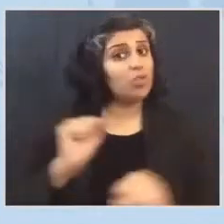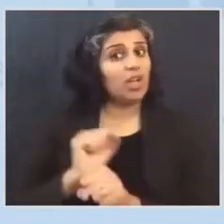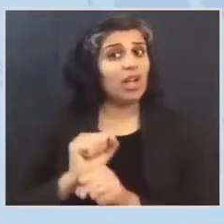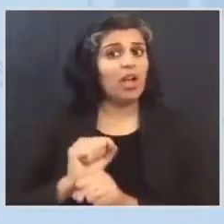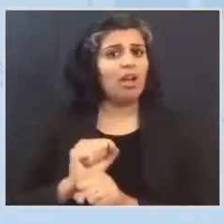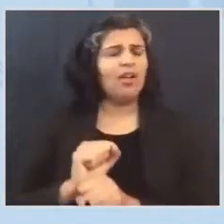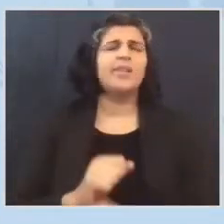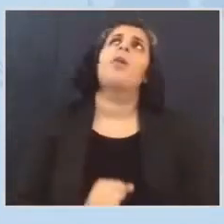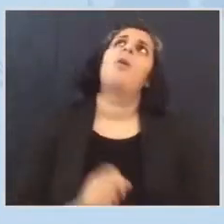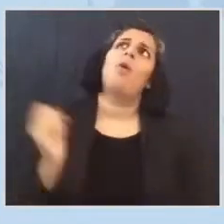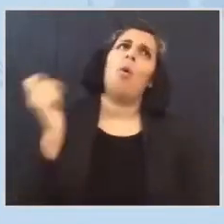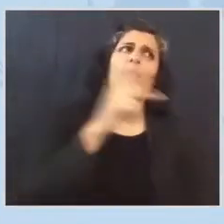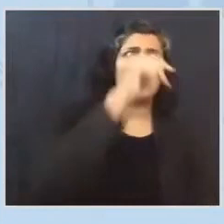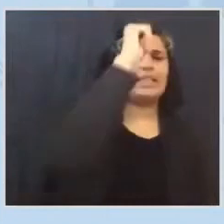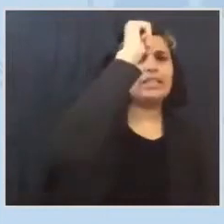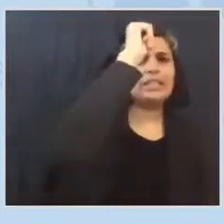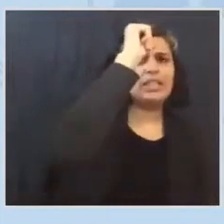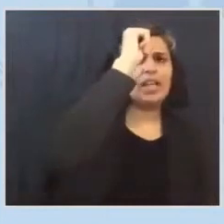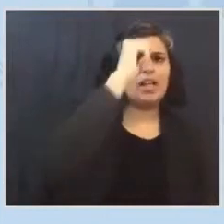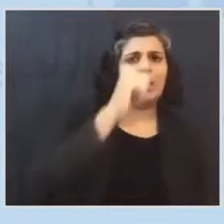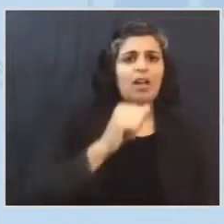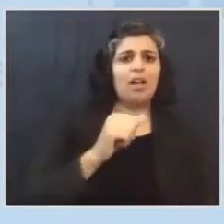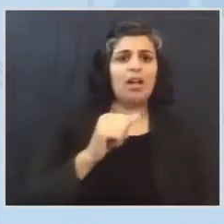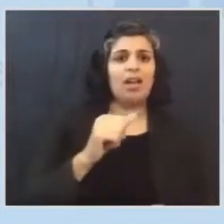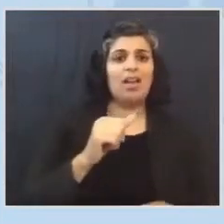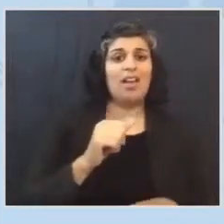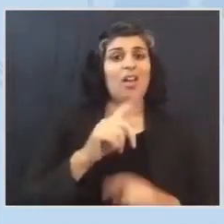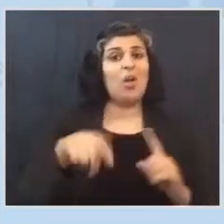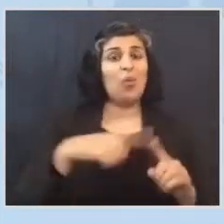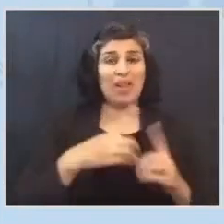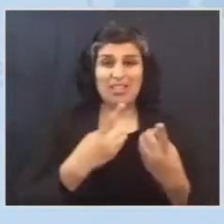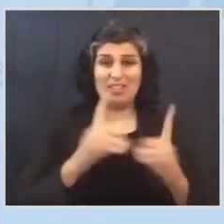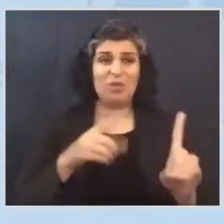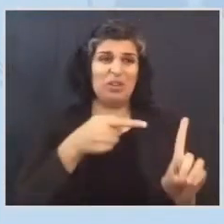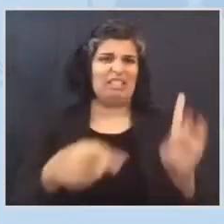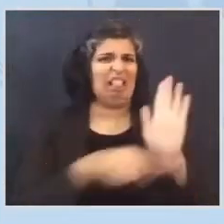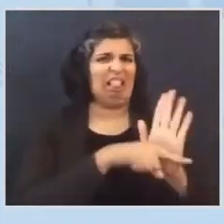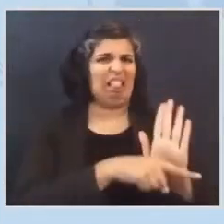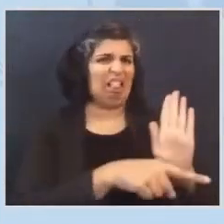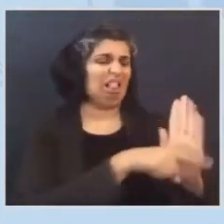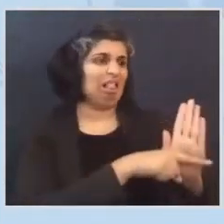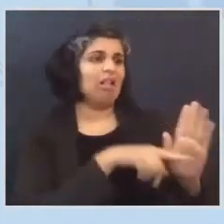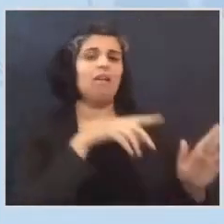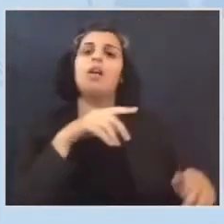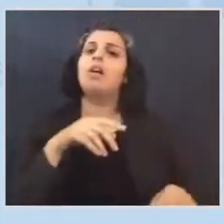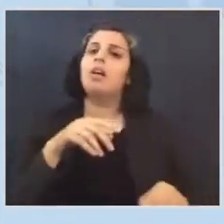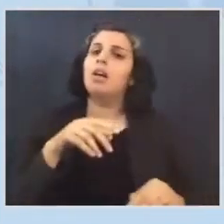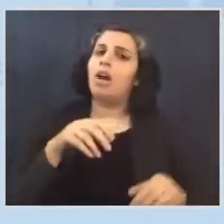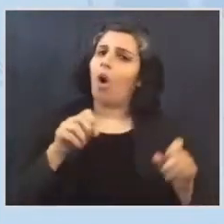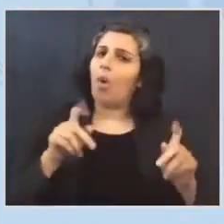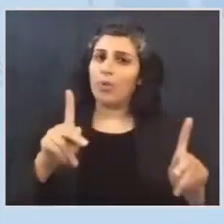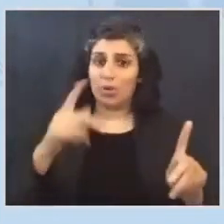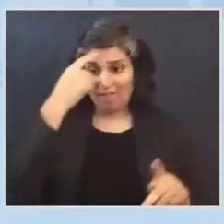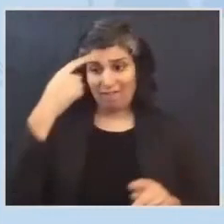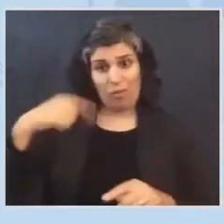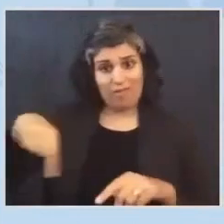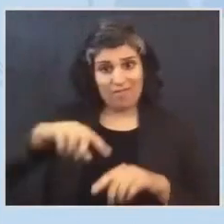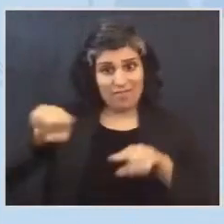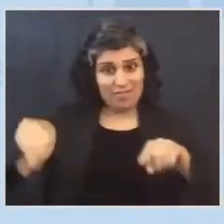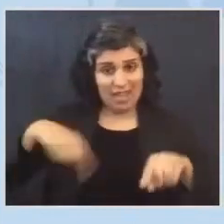India, where, at a time, divorce was stigmatized, and the opportunities for her and her children would be limited.